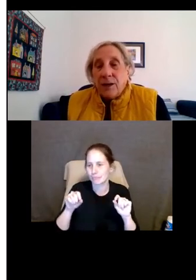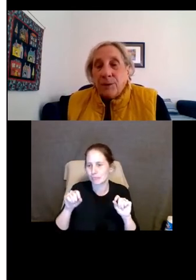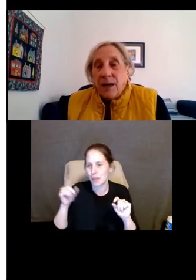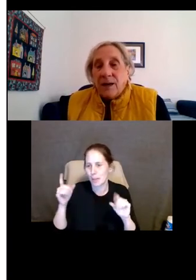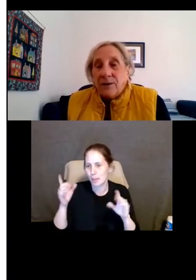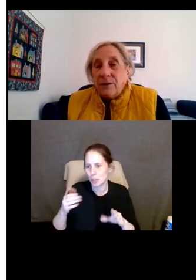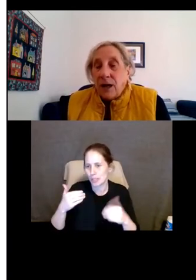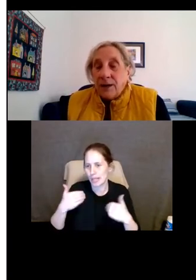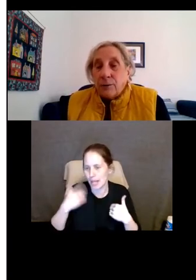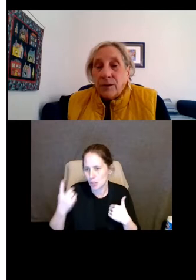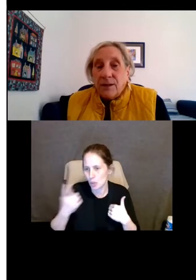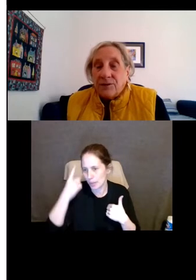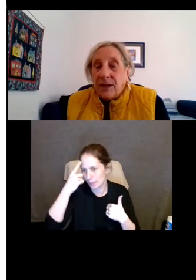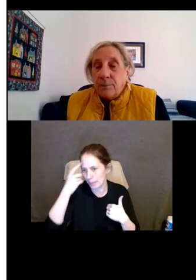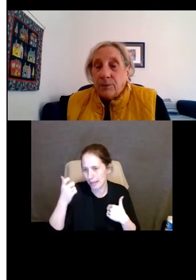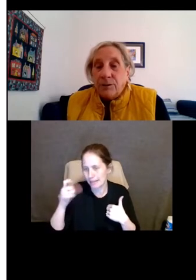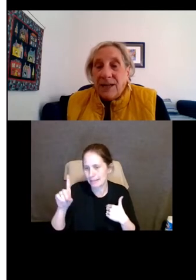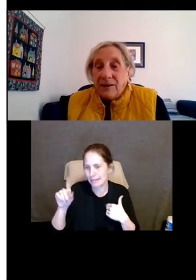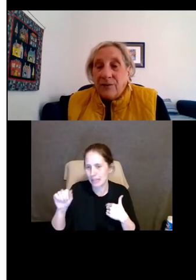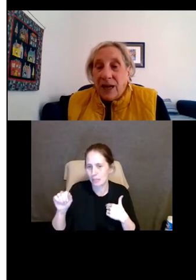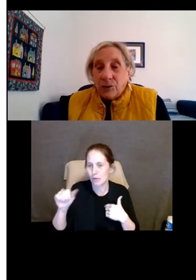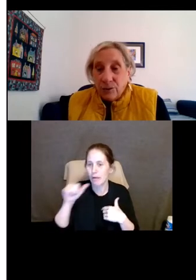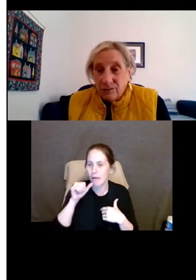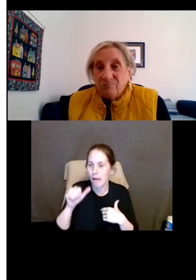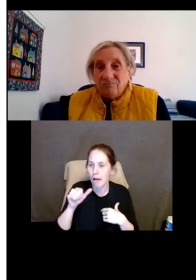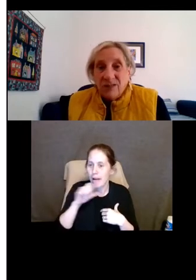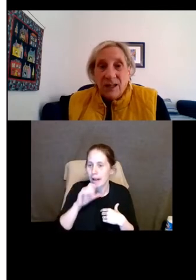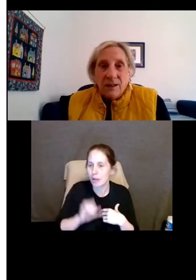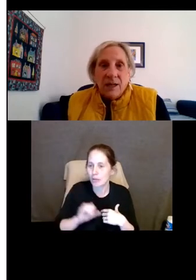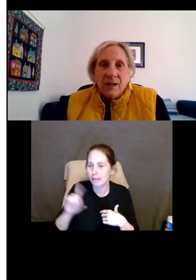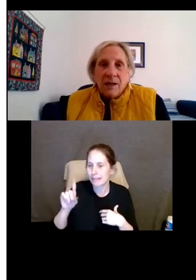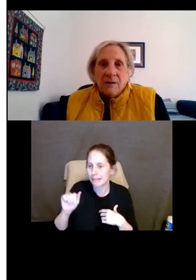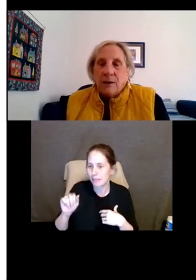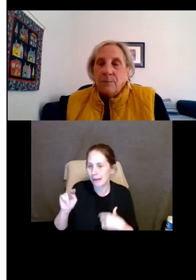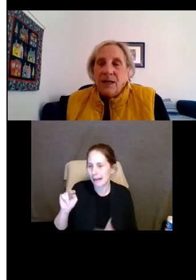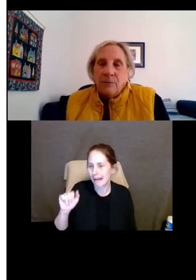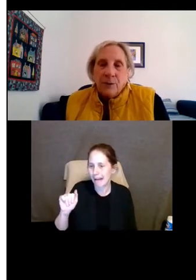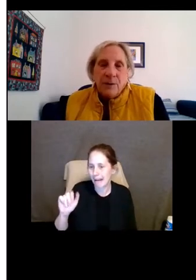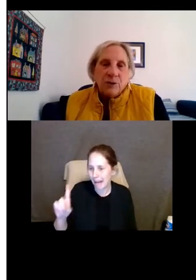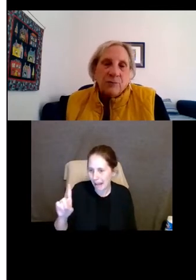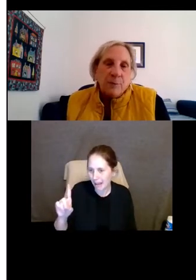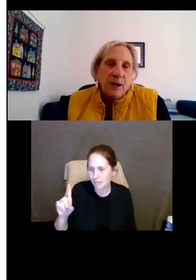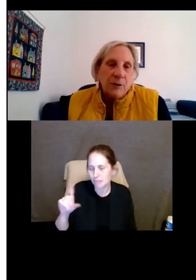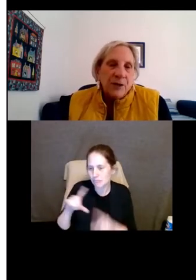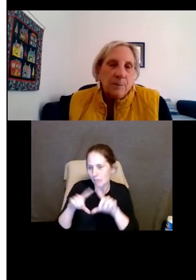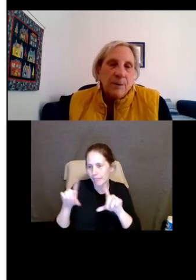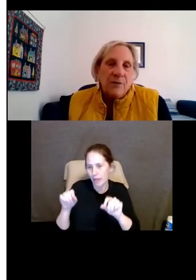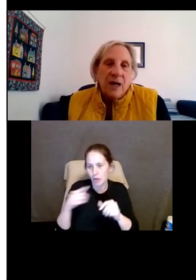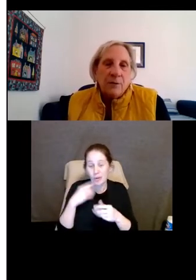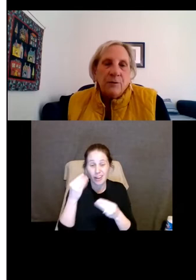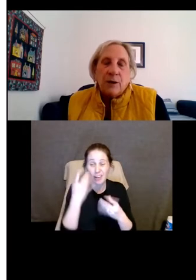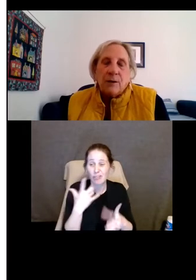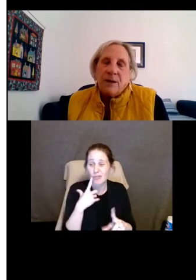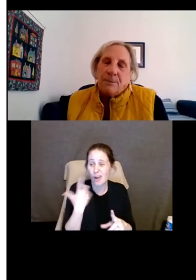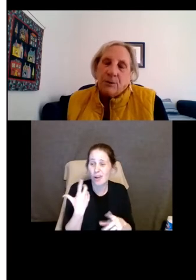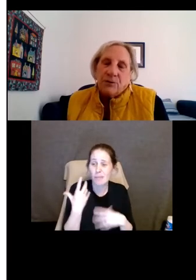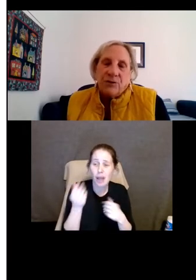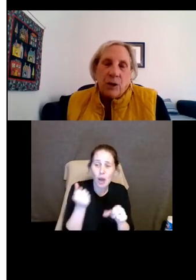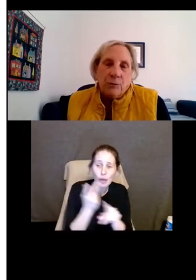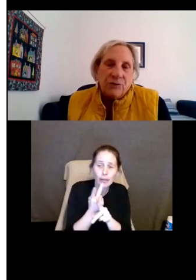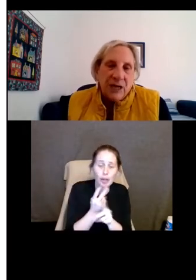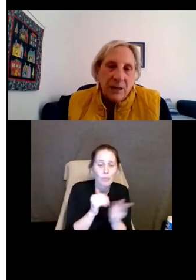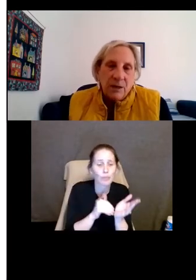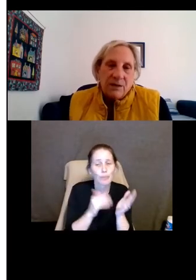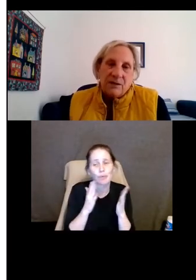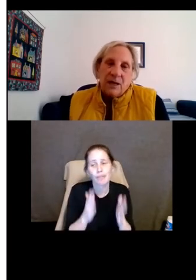they're disabled, like the non-elderly disabled or NAD voucher, right? There can be information from a healthcare provider. There can be a